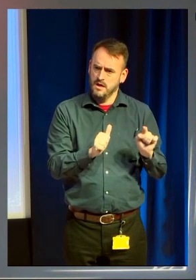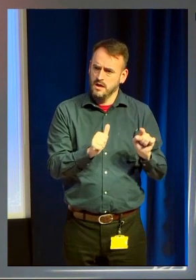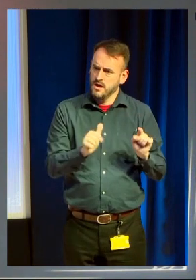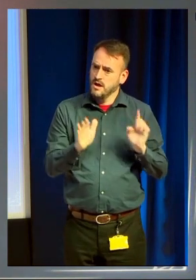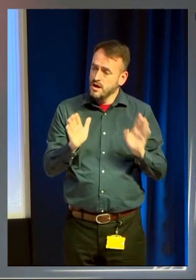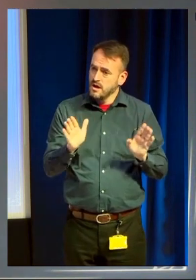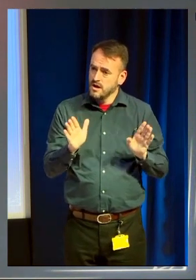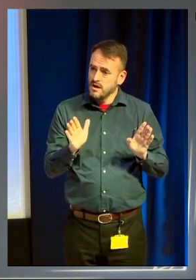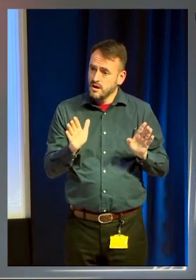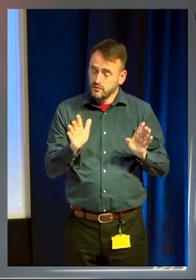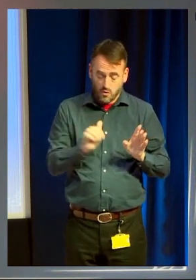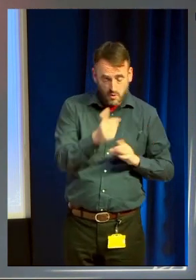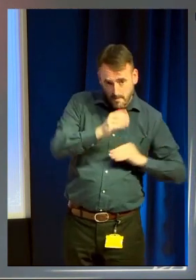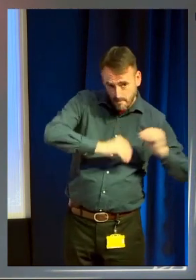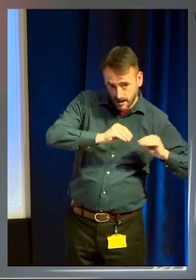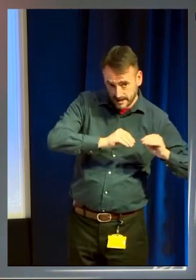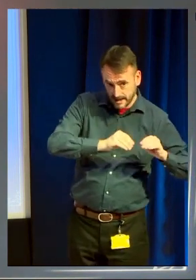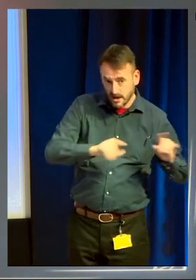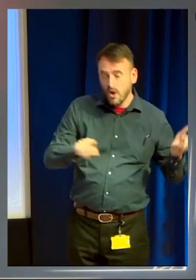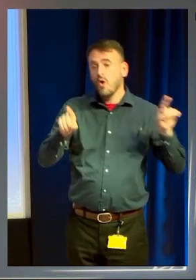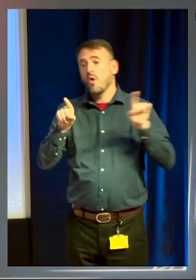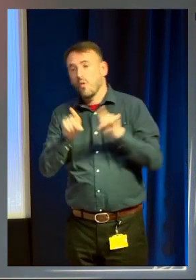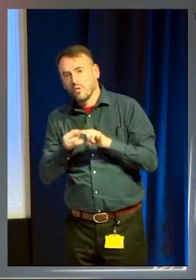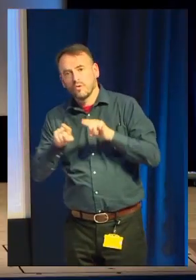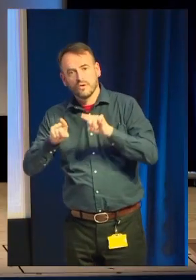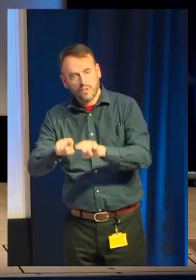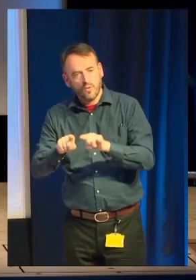development. Try and have the same spirit for both.